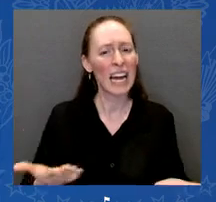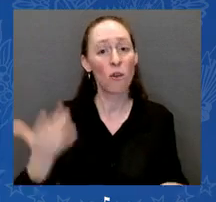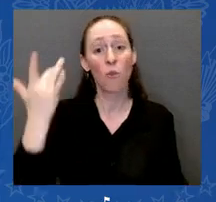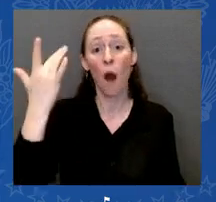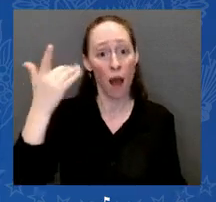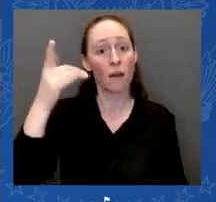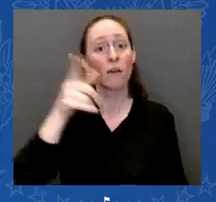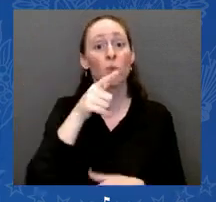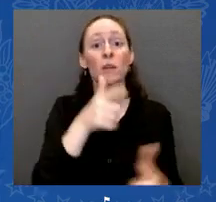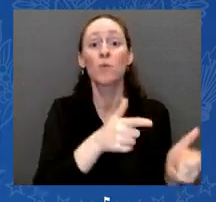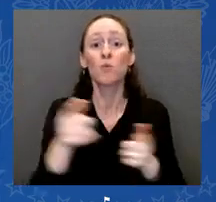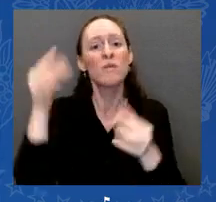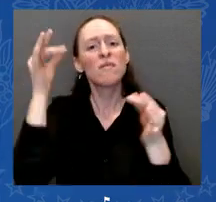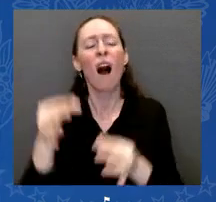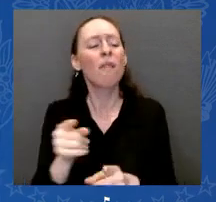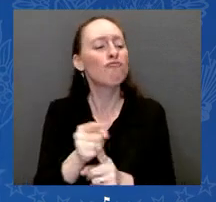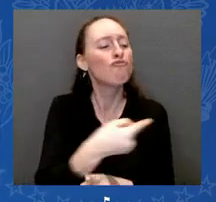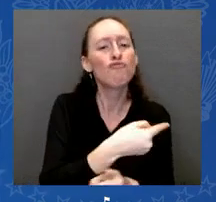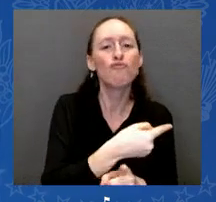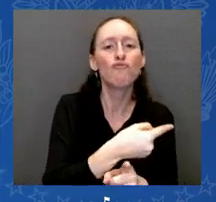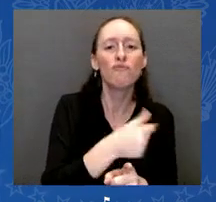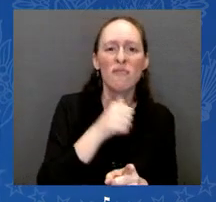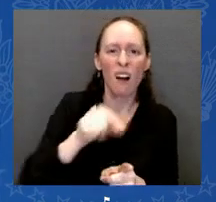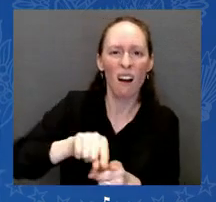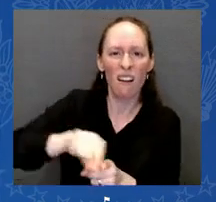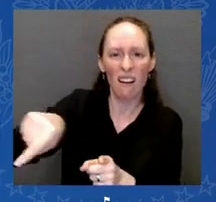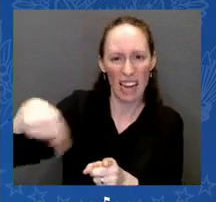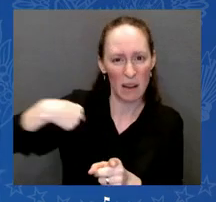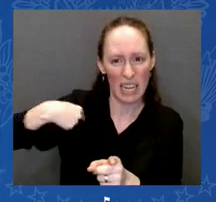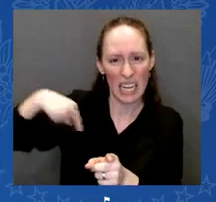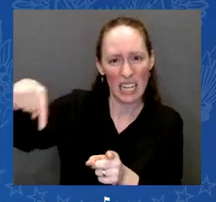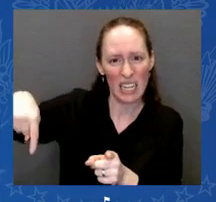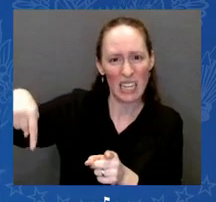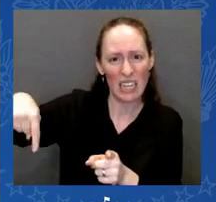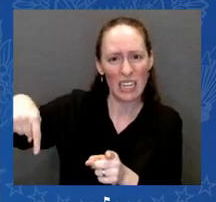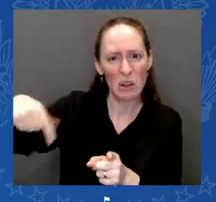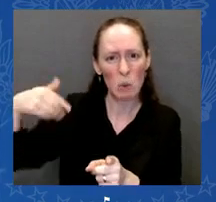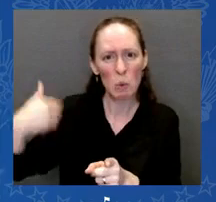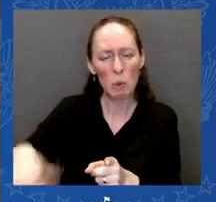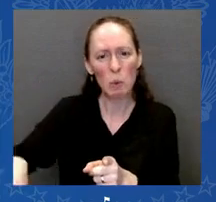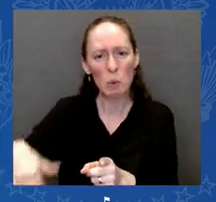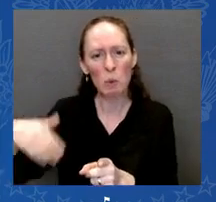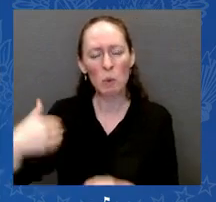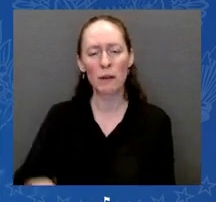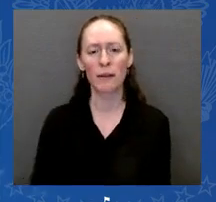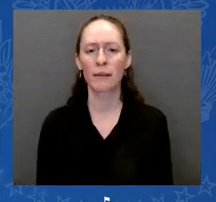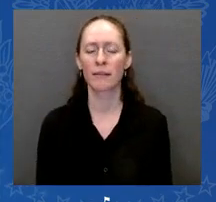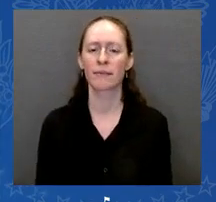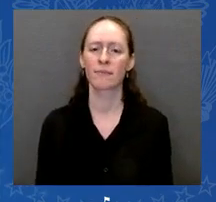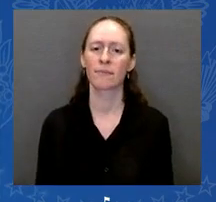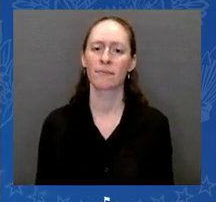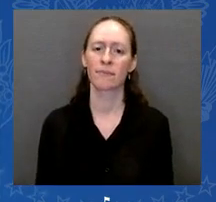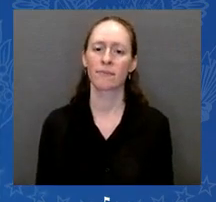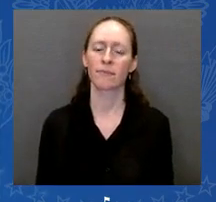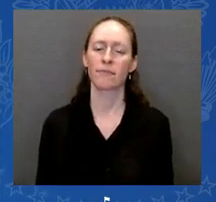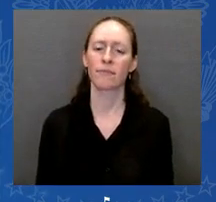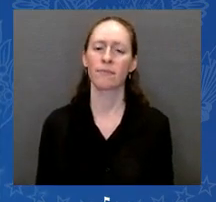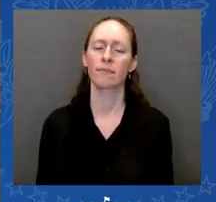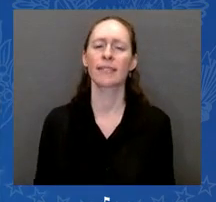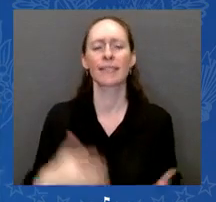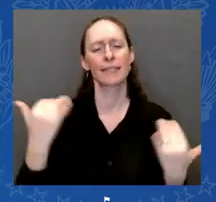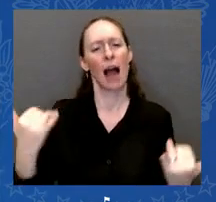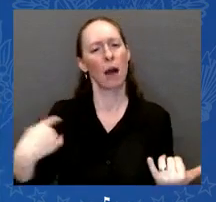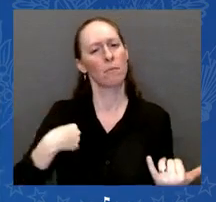Being kind like Principal Don Hawksbrung and choosing love like Jesse Lewis and so many others. Tonight,